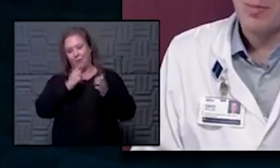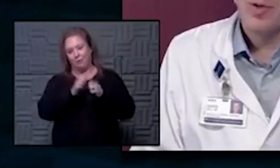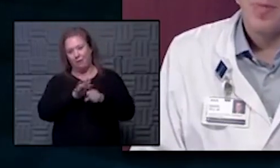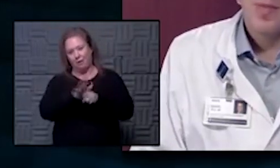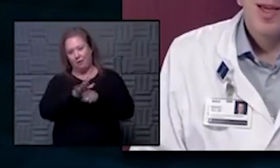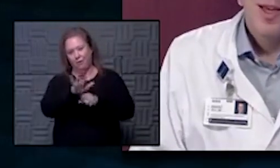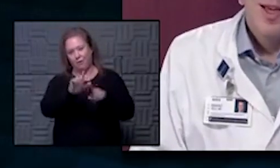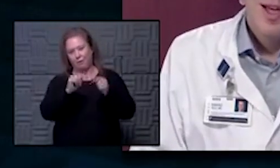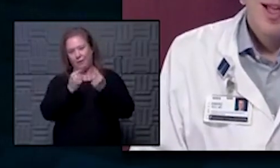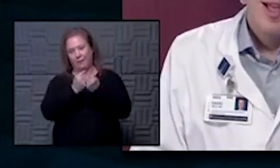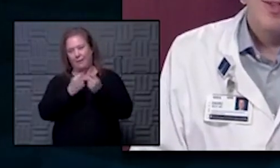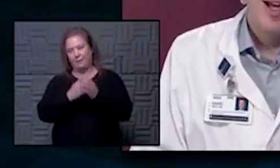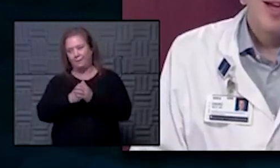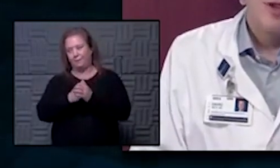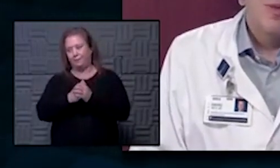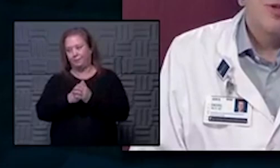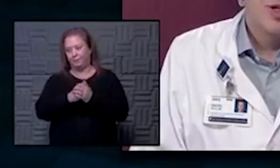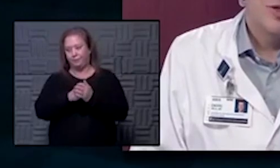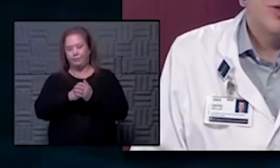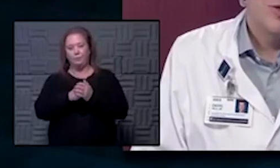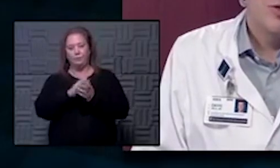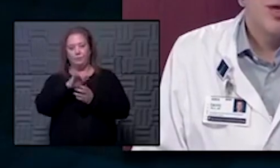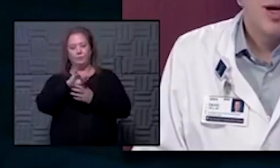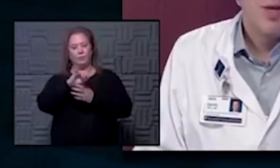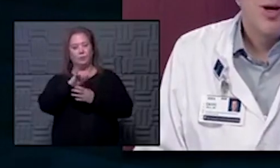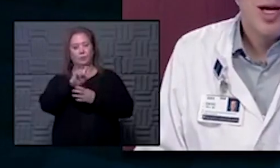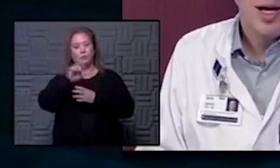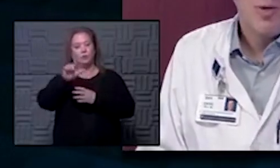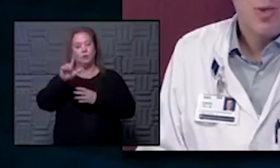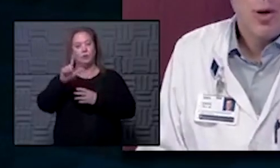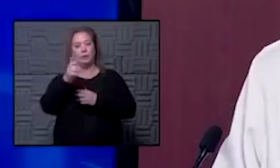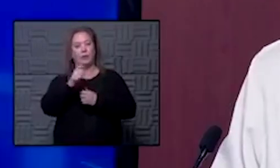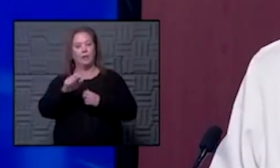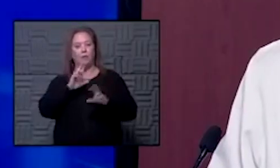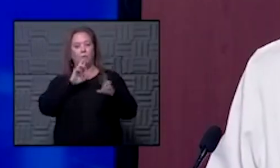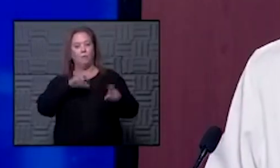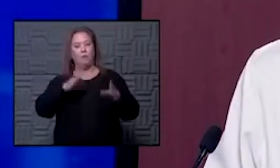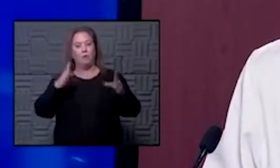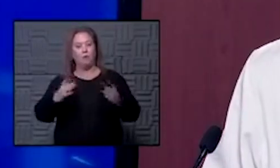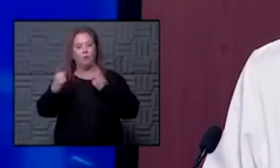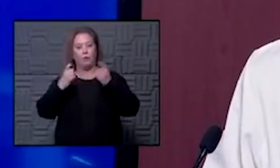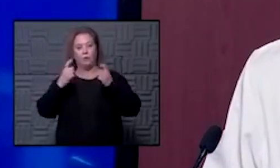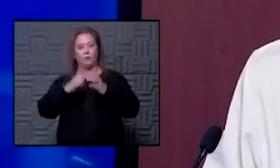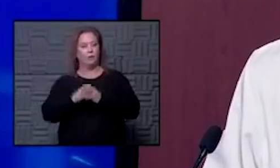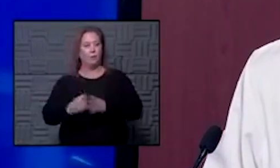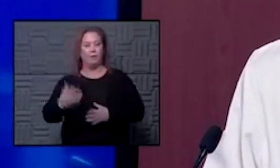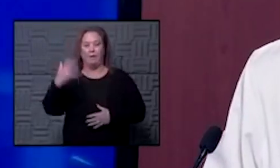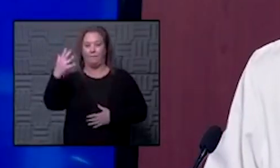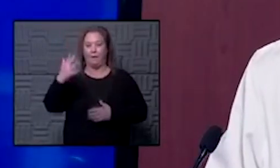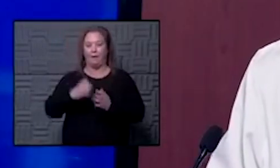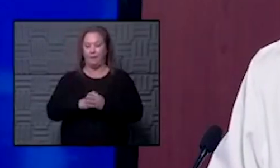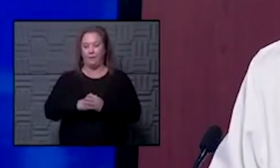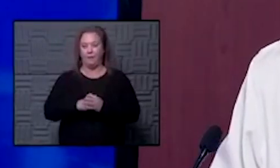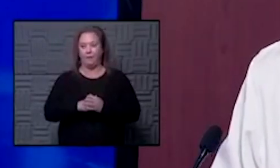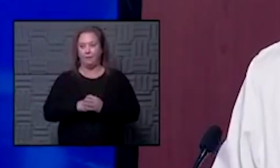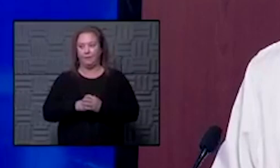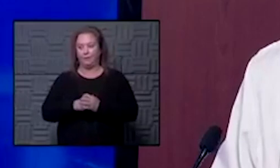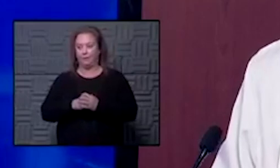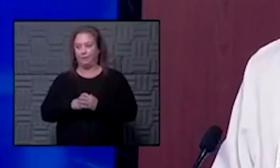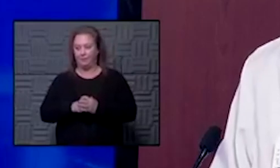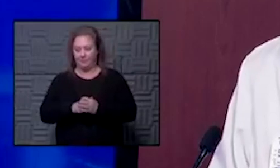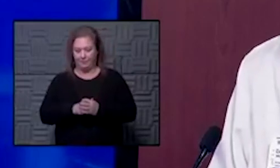and your team so let's uh jump jill to some uh reporter questions we have five on the line go ahead wow